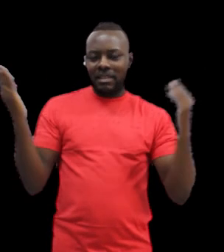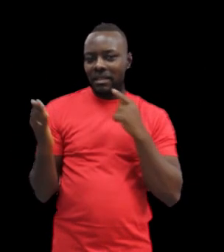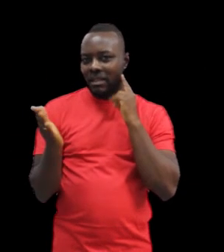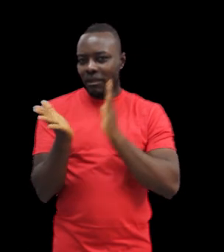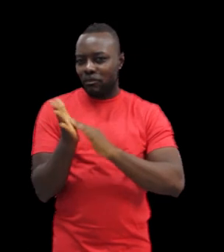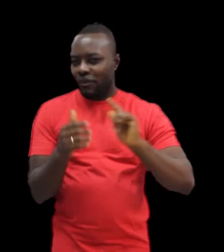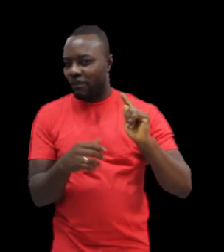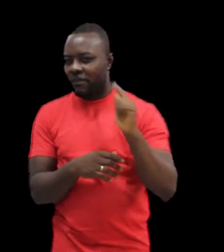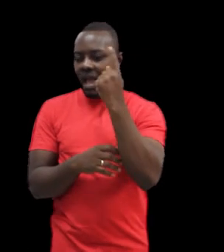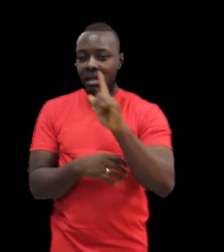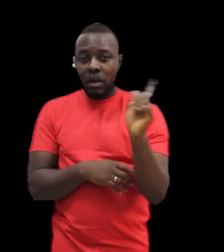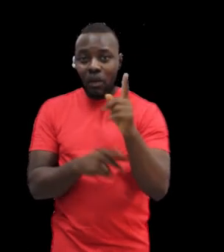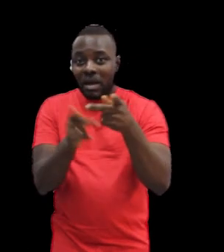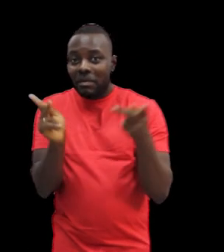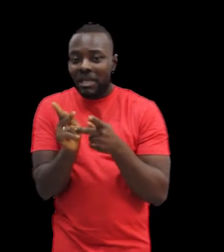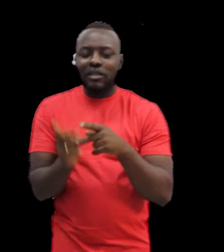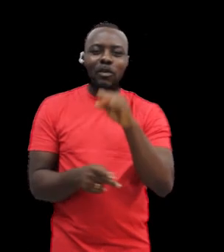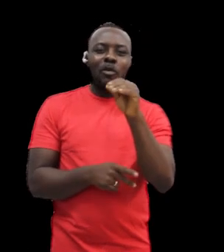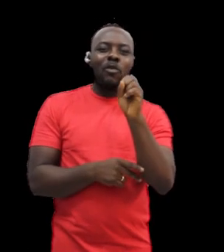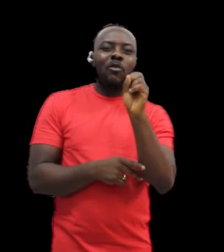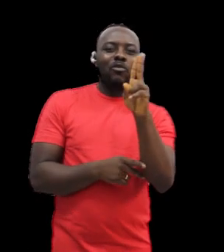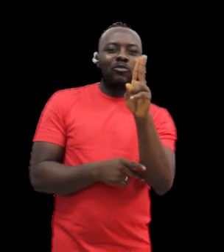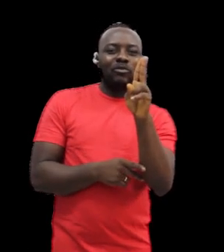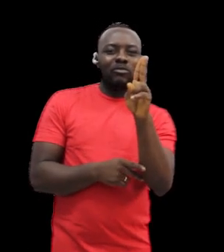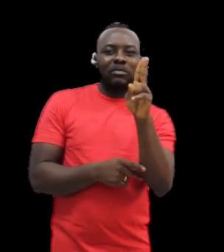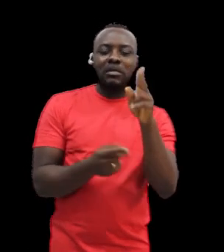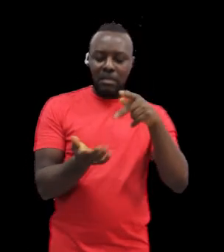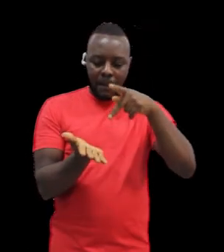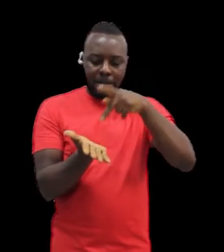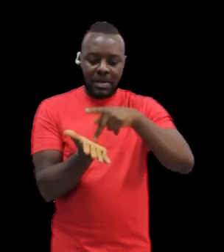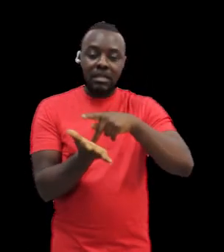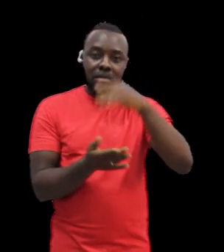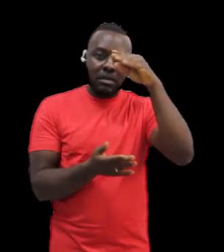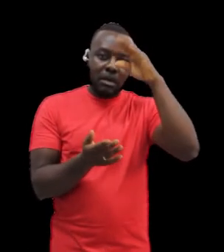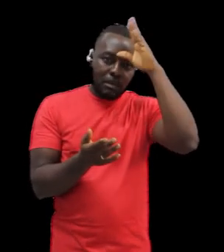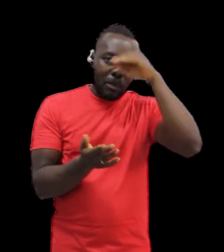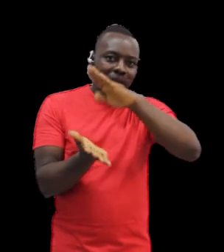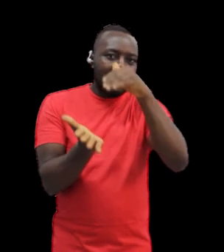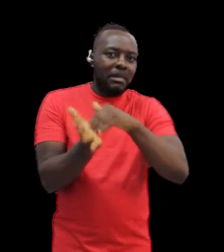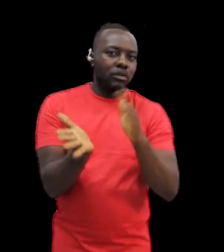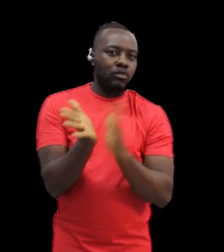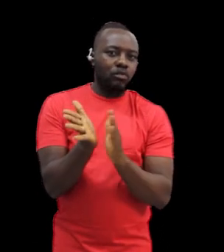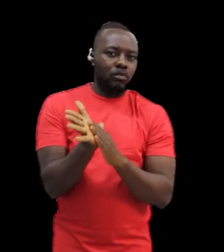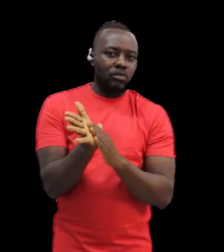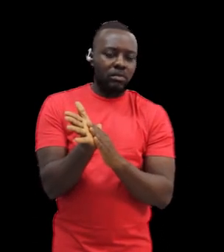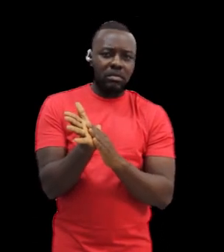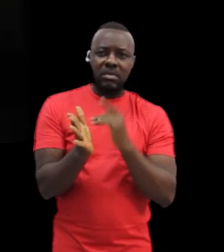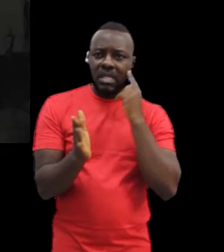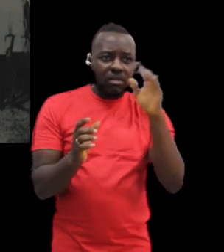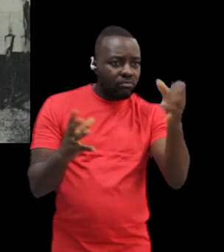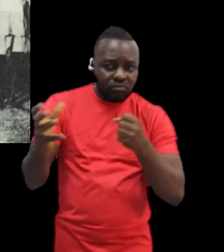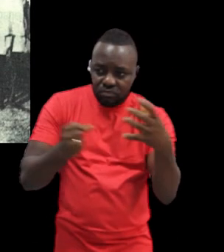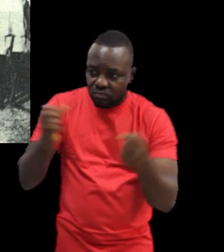Mission School for the Deaf in a borrowed classroom at Osu Presbyterian Boys Middle School, enrolling his